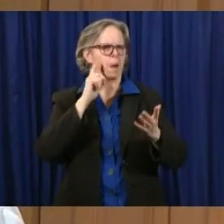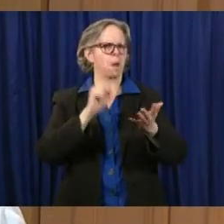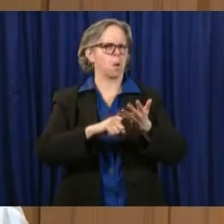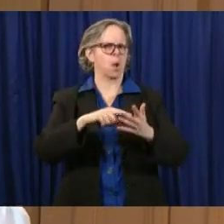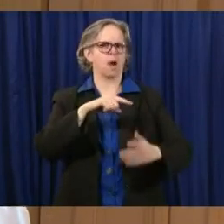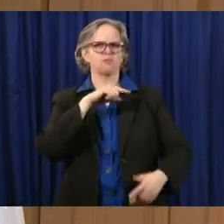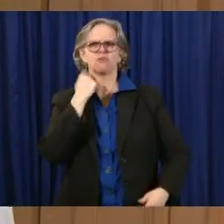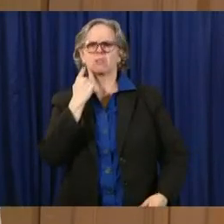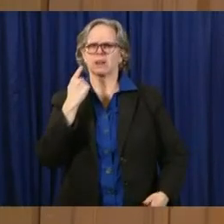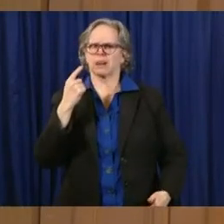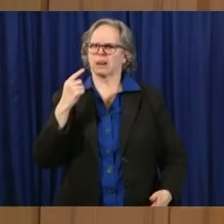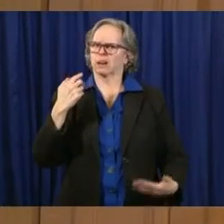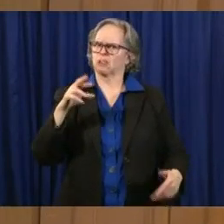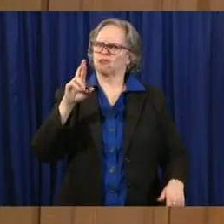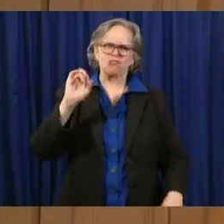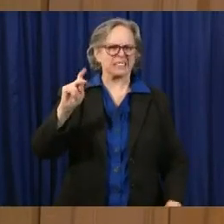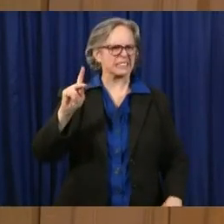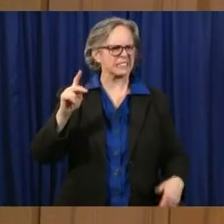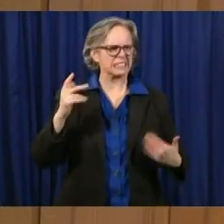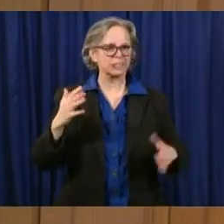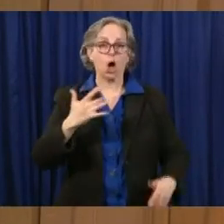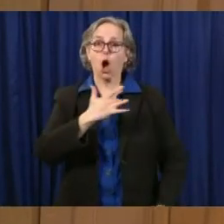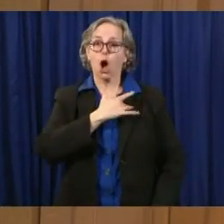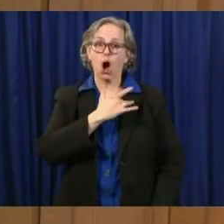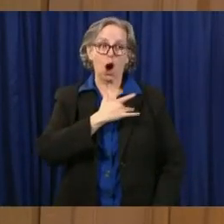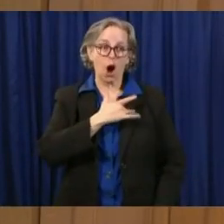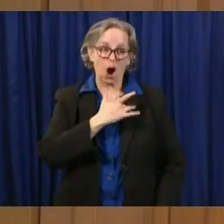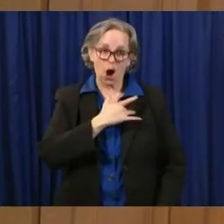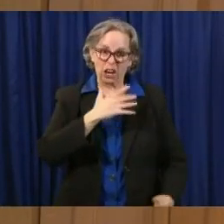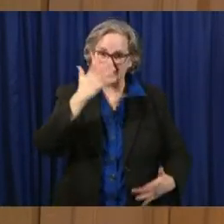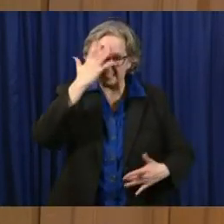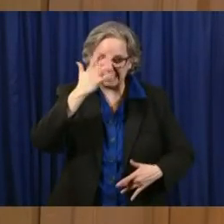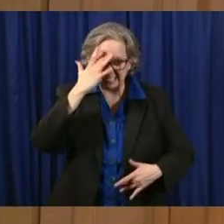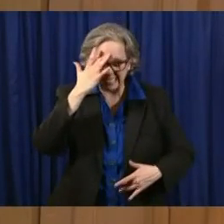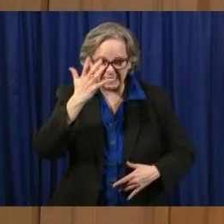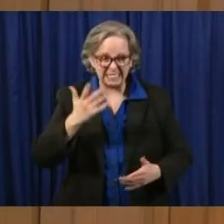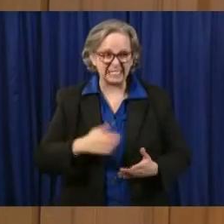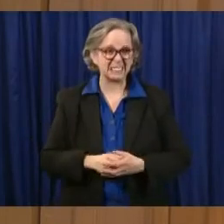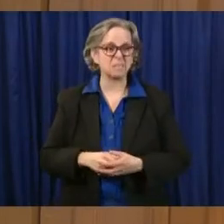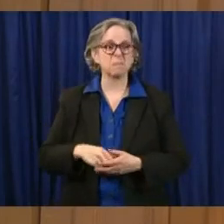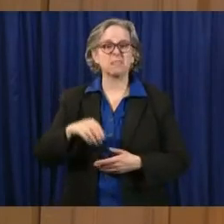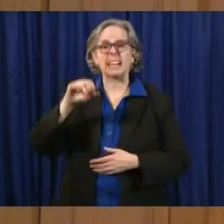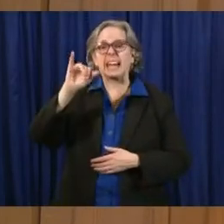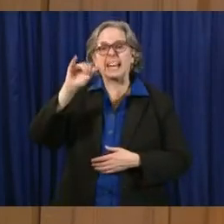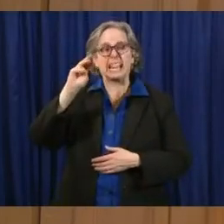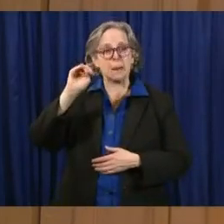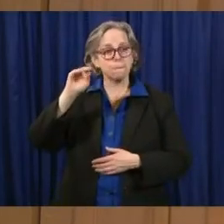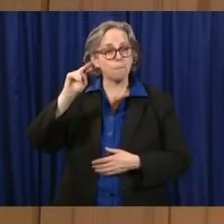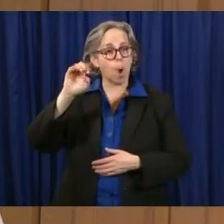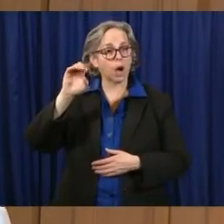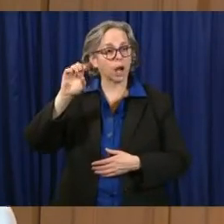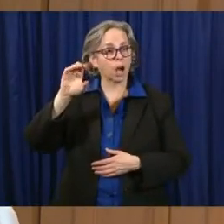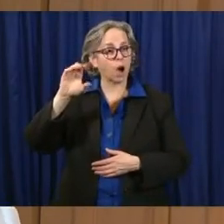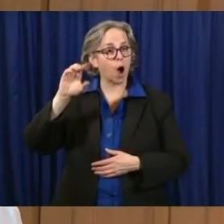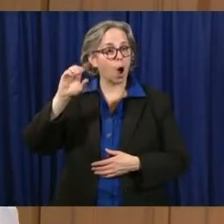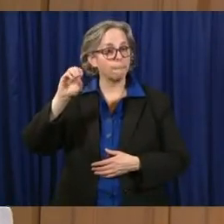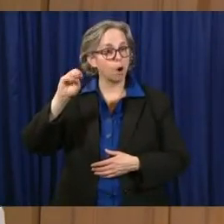conditions, people who are immunocompromised for a variety of diseases or on cancer-treating drugs.